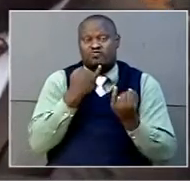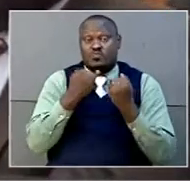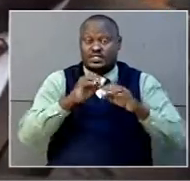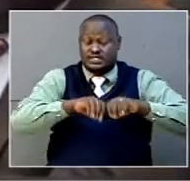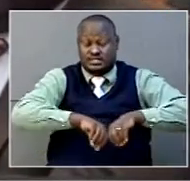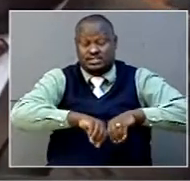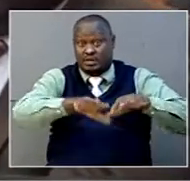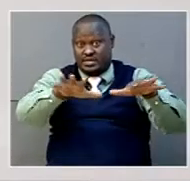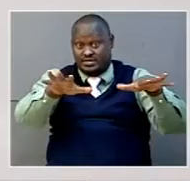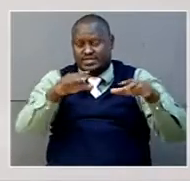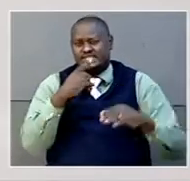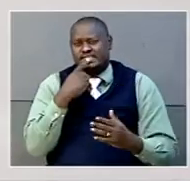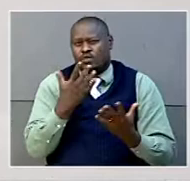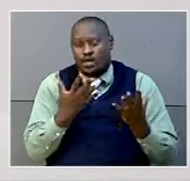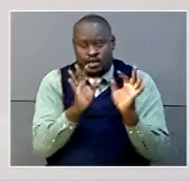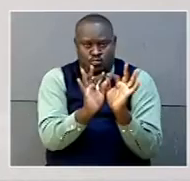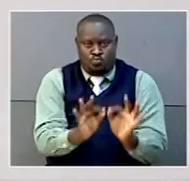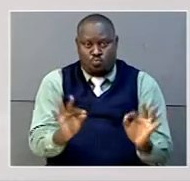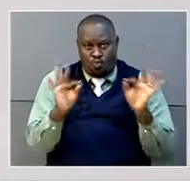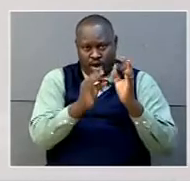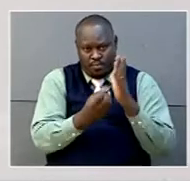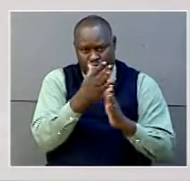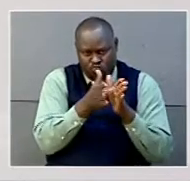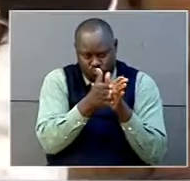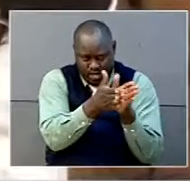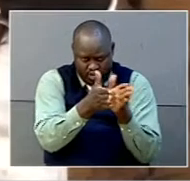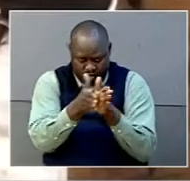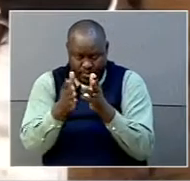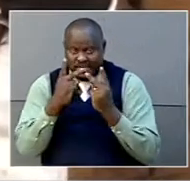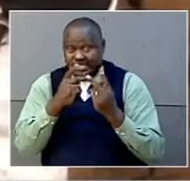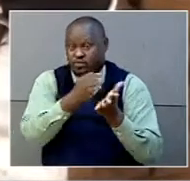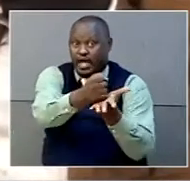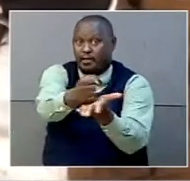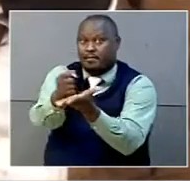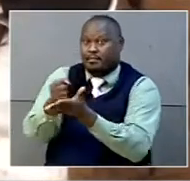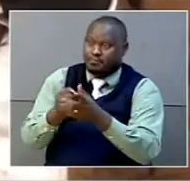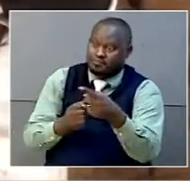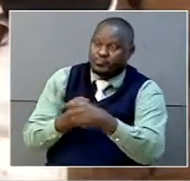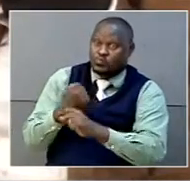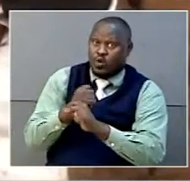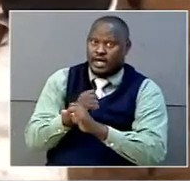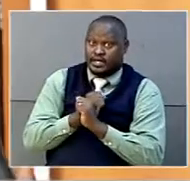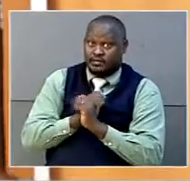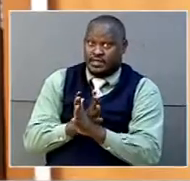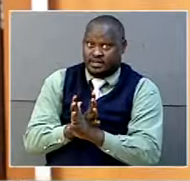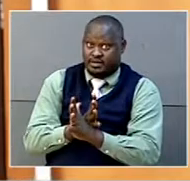Moses Watasa, says the meet is to chart ways to see how to help the officers to do their work better.